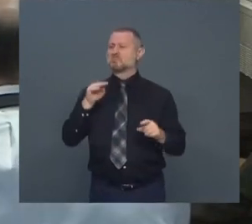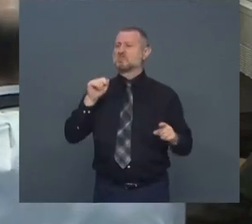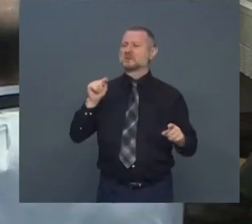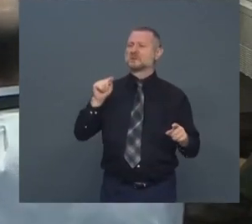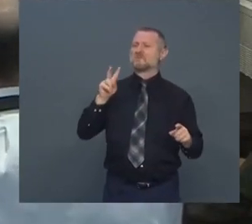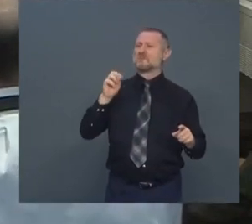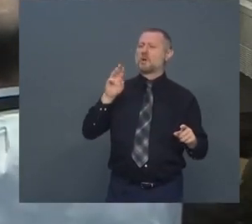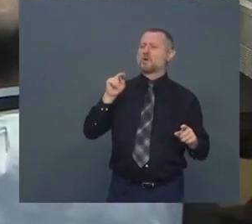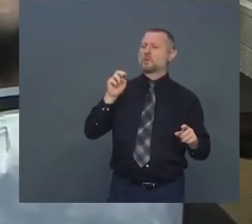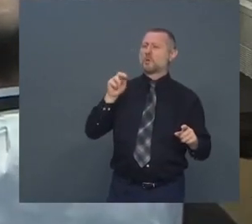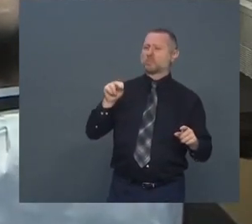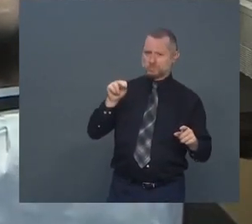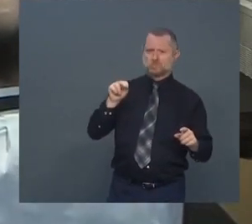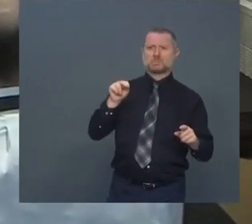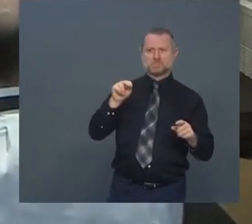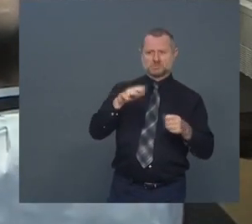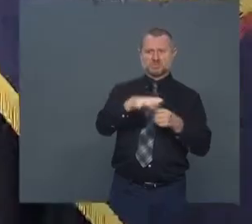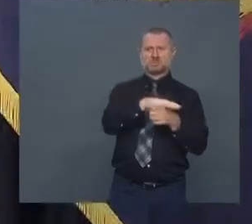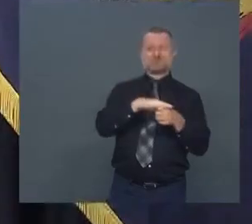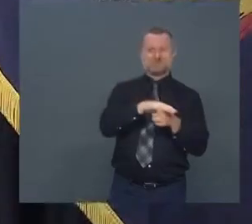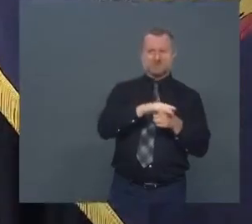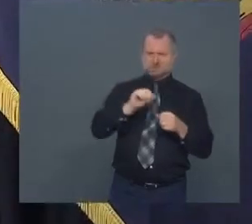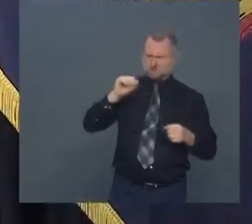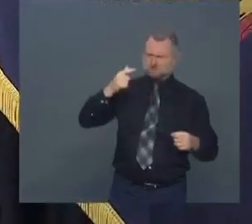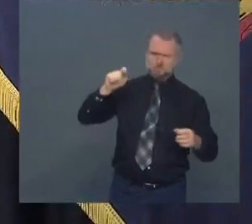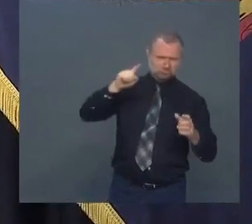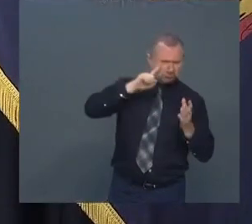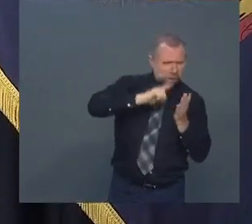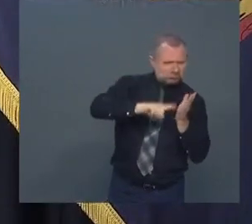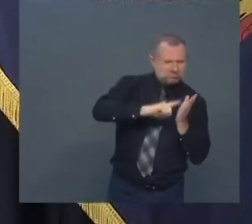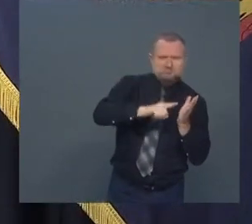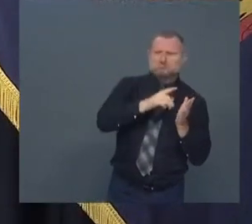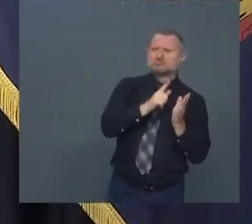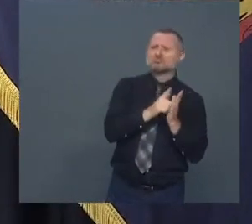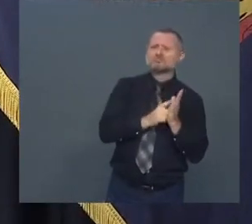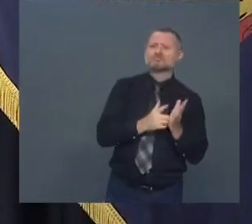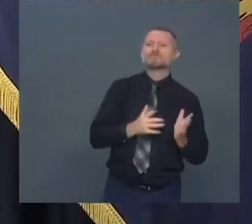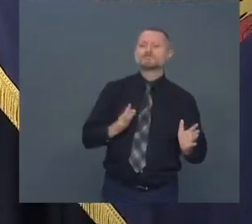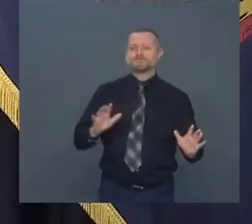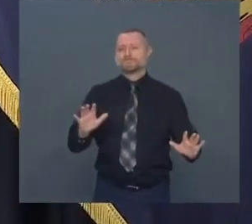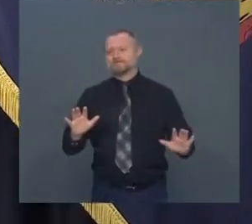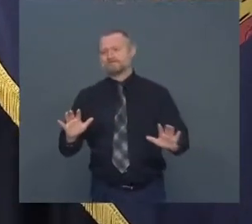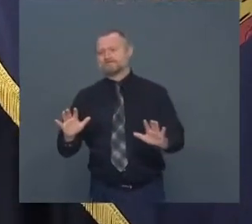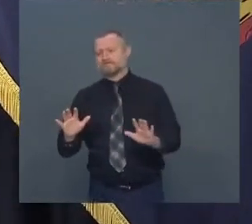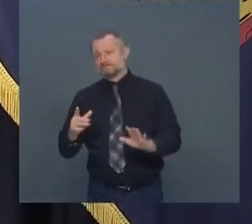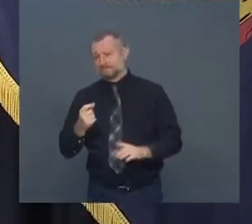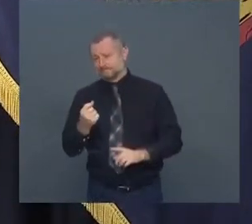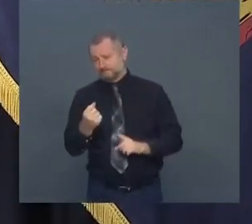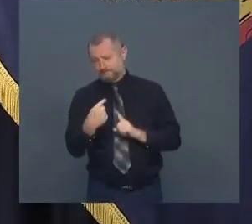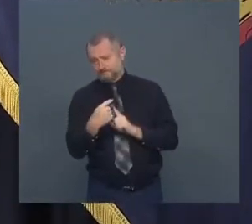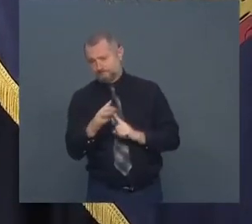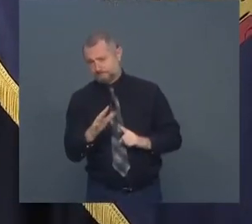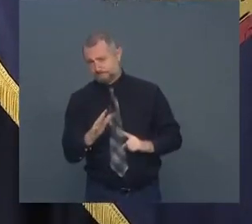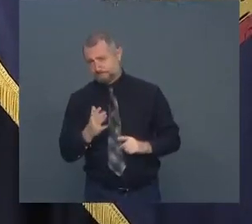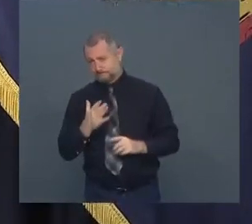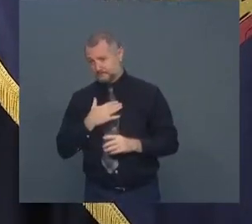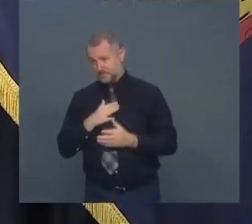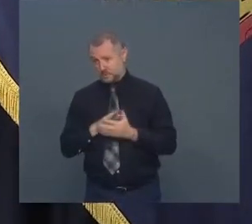police department there. And I'm curious if you have any comment on that. Yeah, let's do one thing at time. First, on your point about how a college is different.